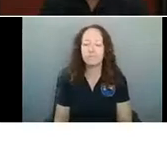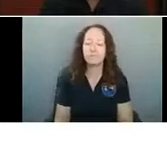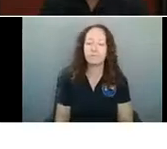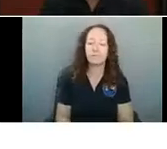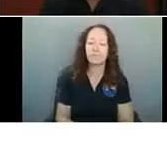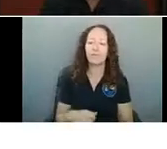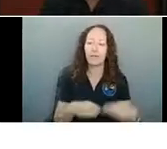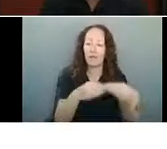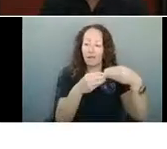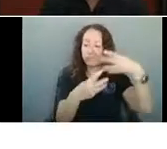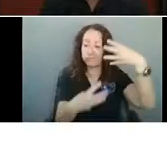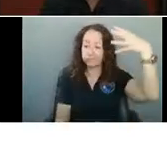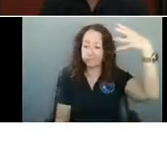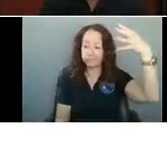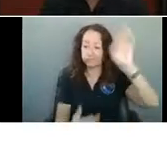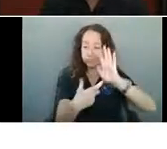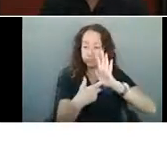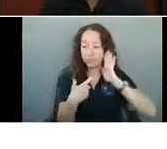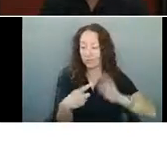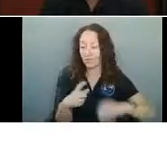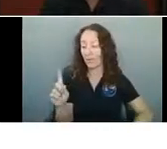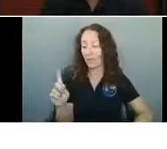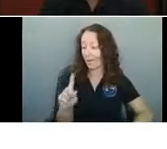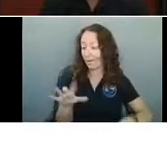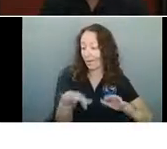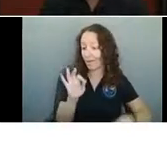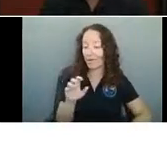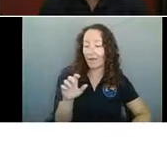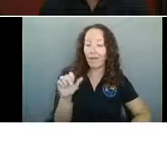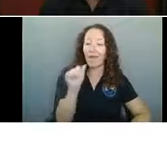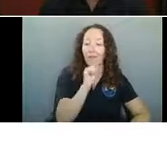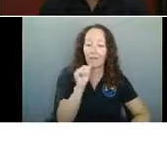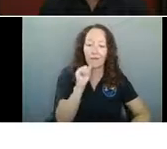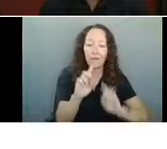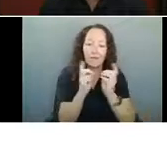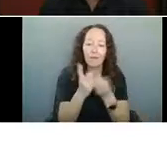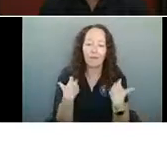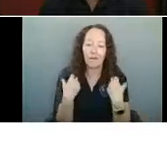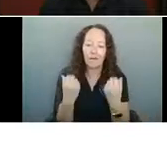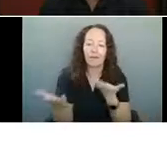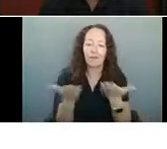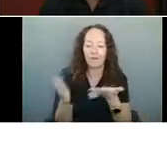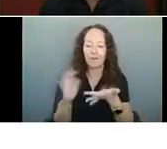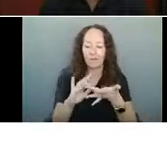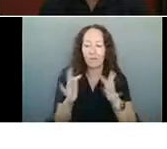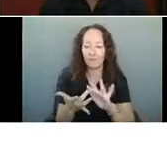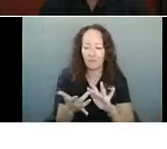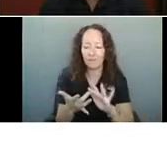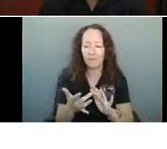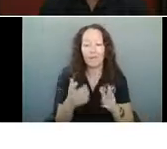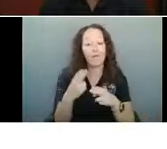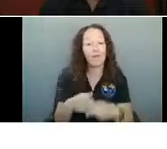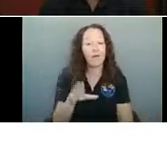of the requirements on the Arizona Department of Health Services website. And there is, it's called COVID